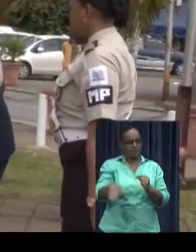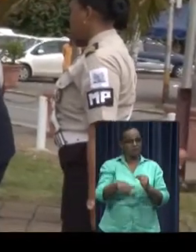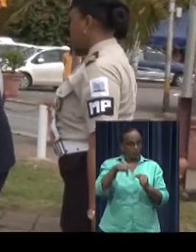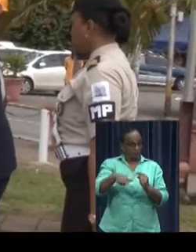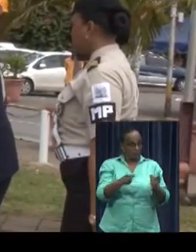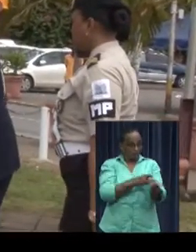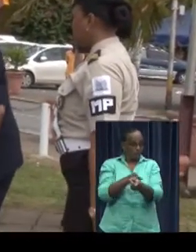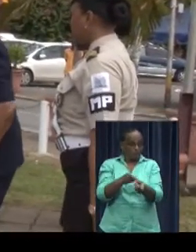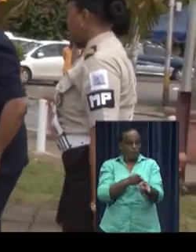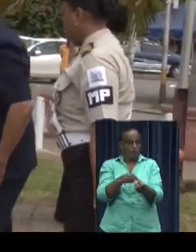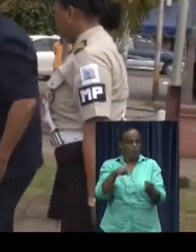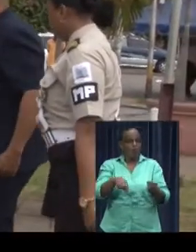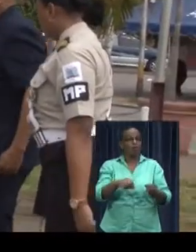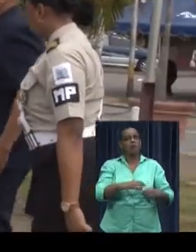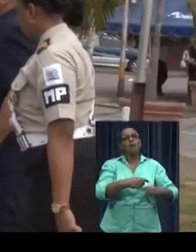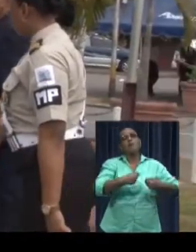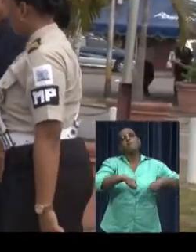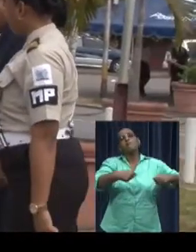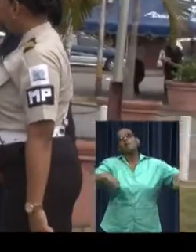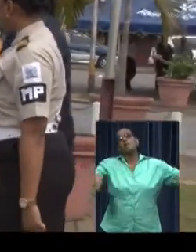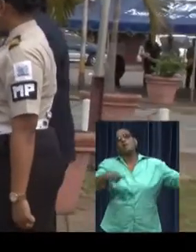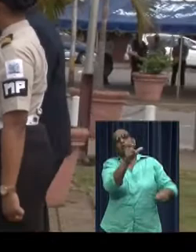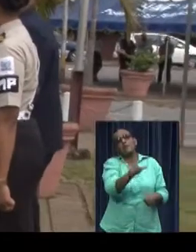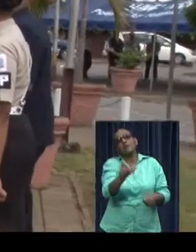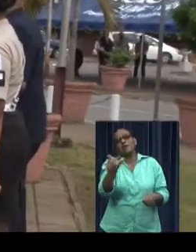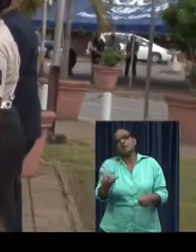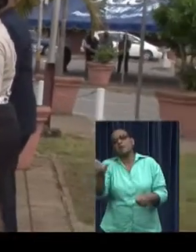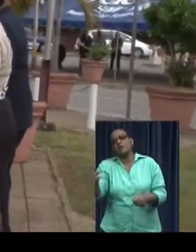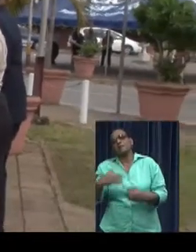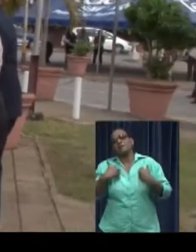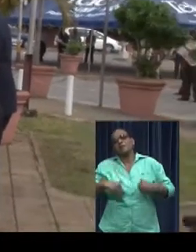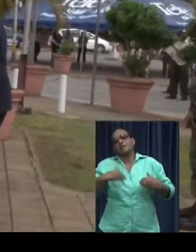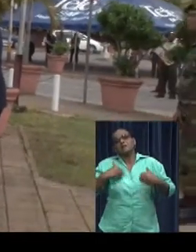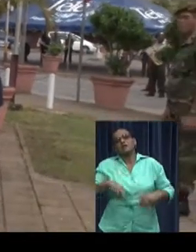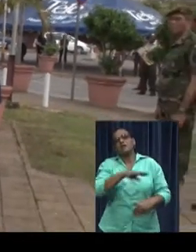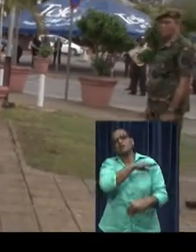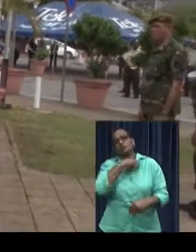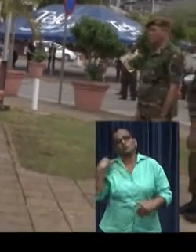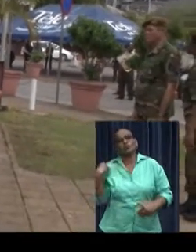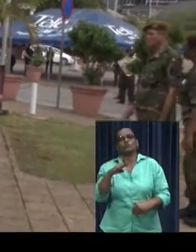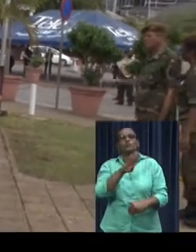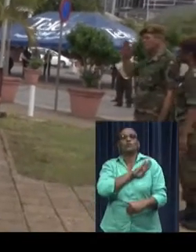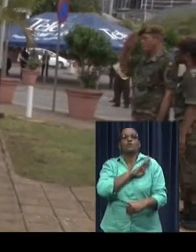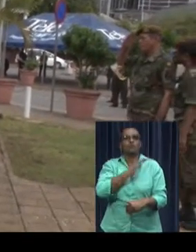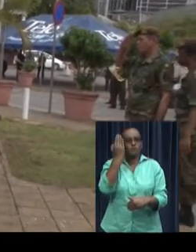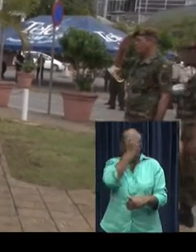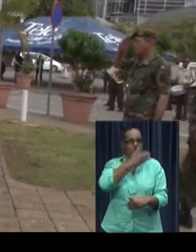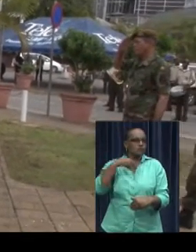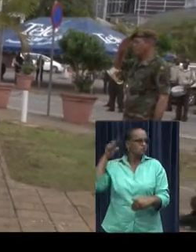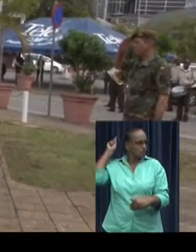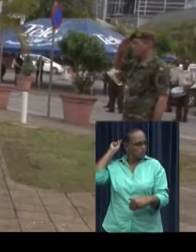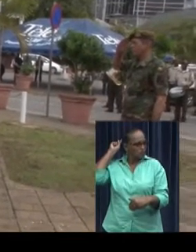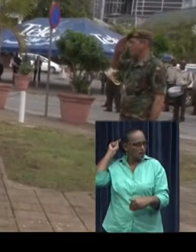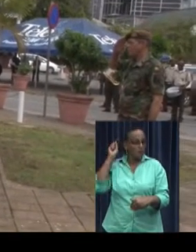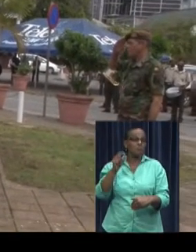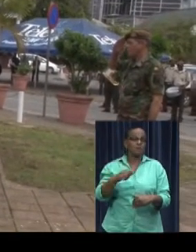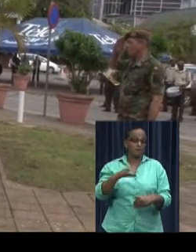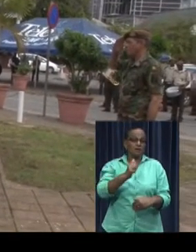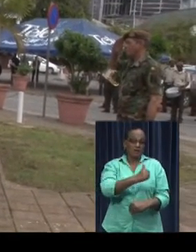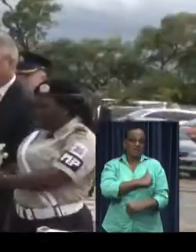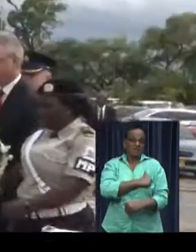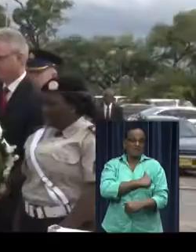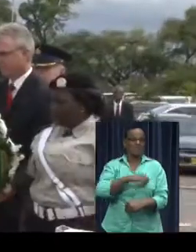war, millions of people worldwide died, among them Suriname's citizens. The Minister of